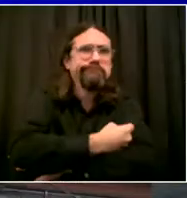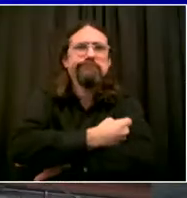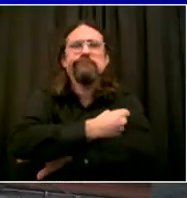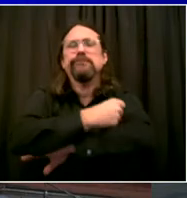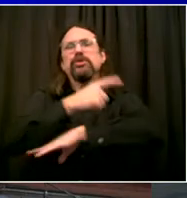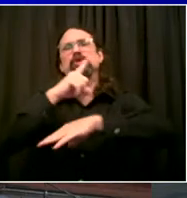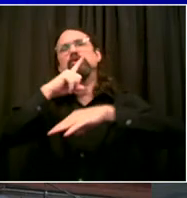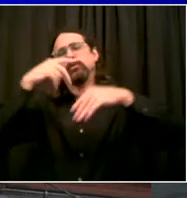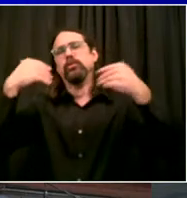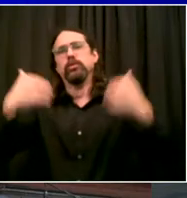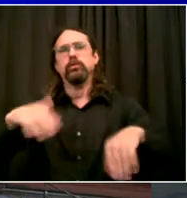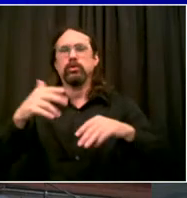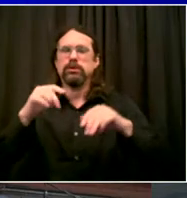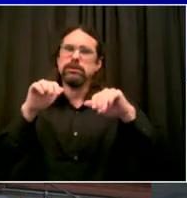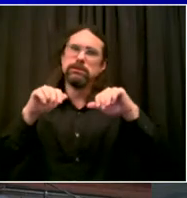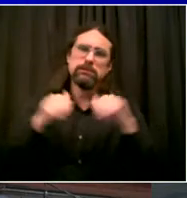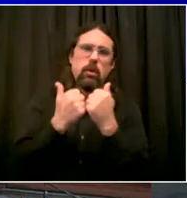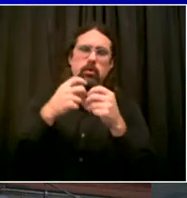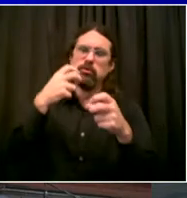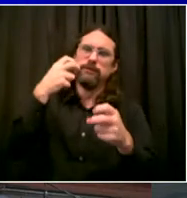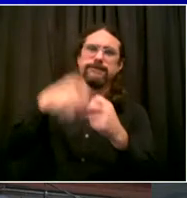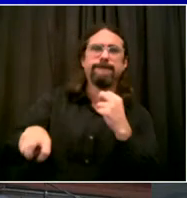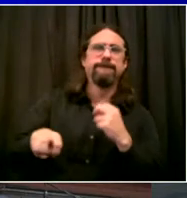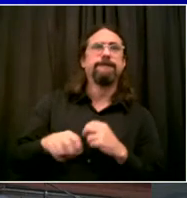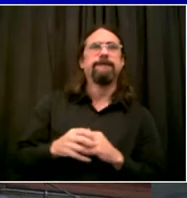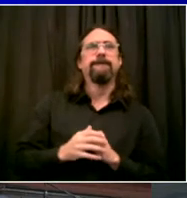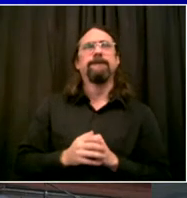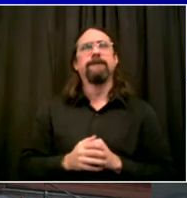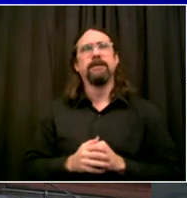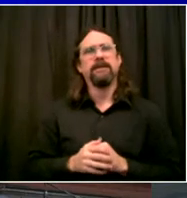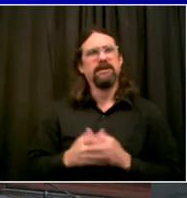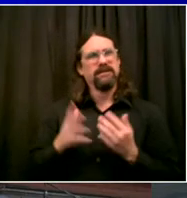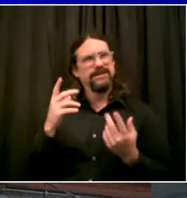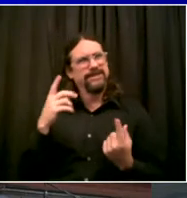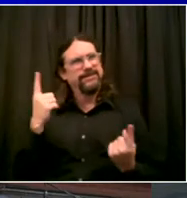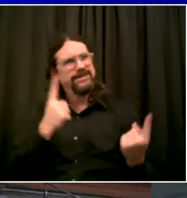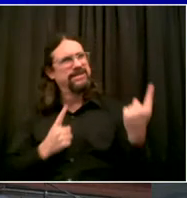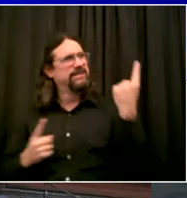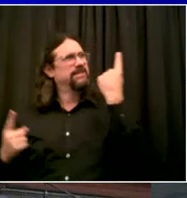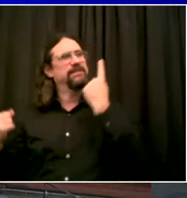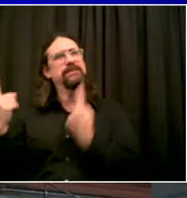ways to help everyone. And I want to focus on small businesses that have been through so much.